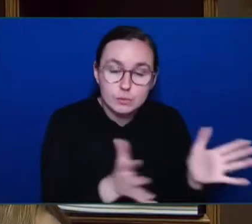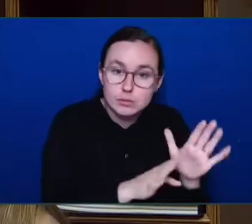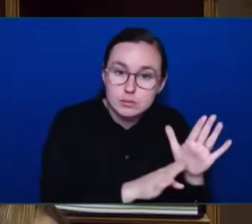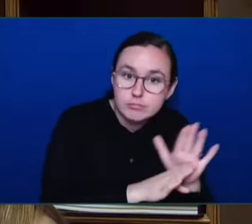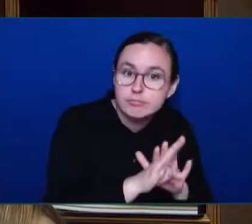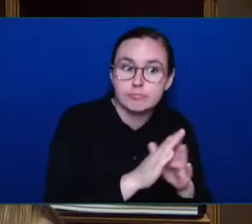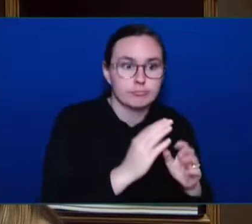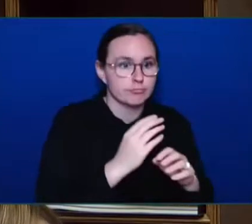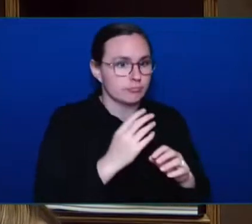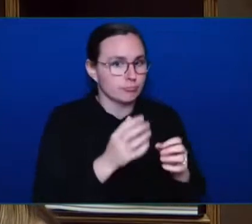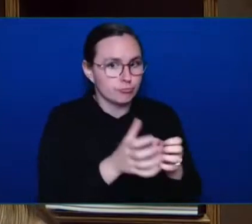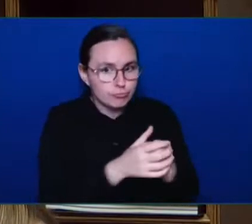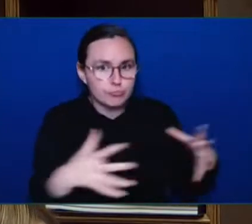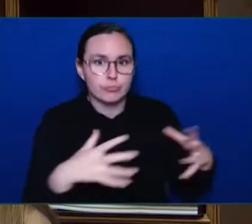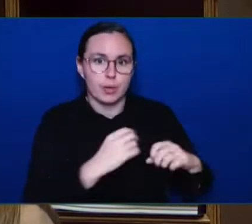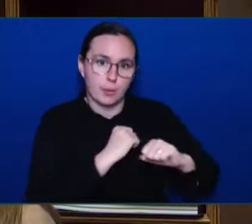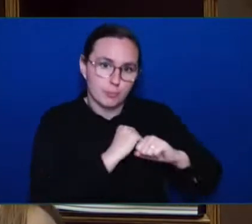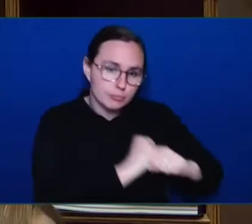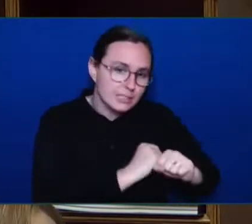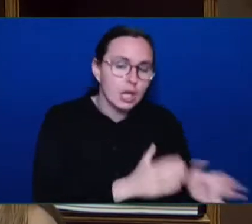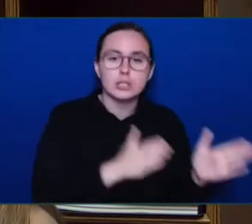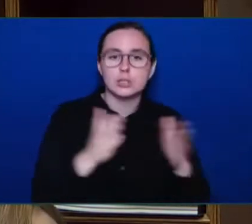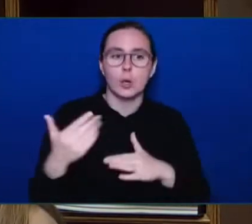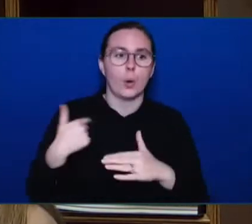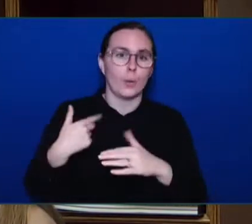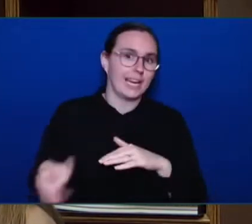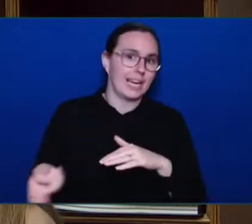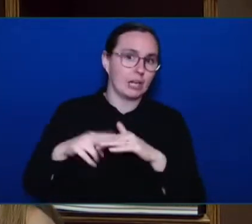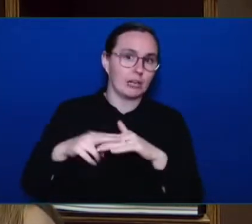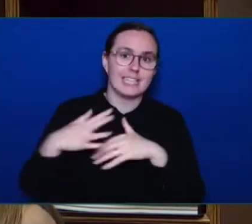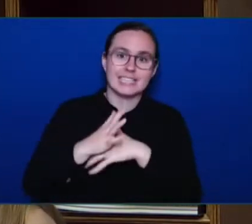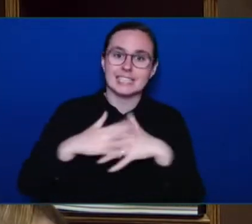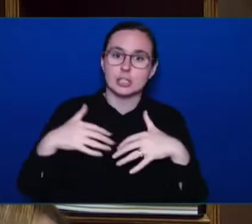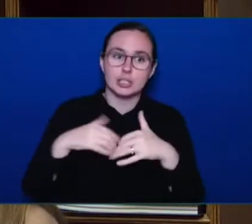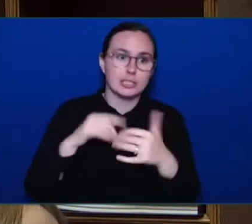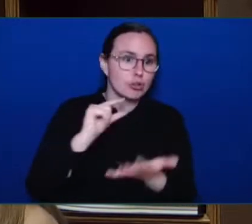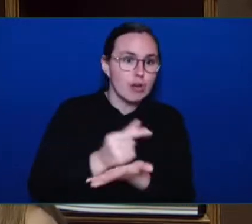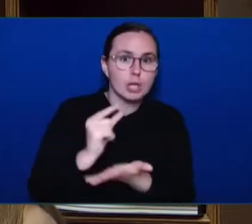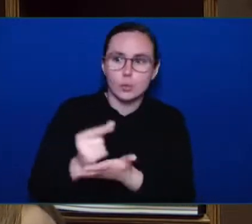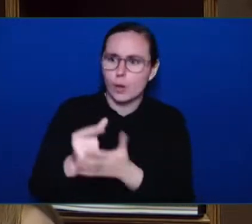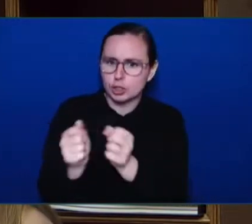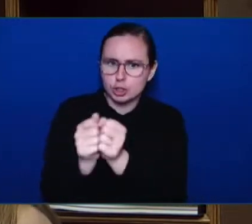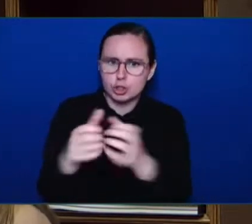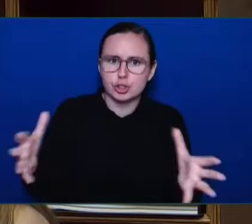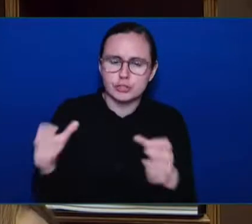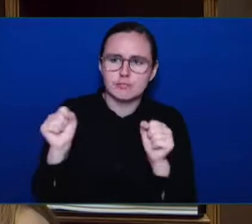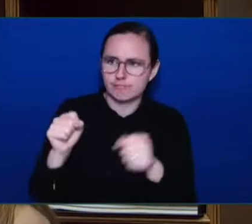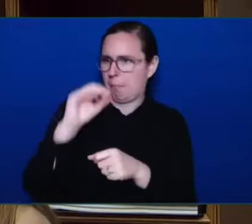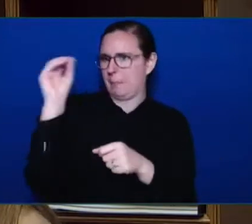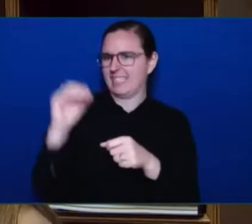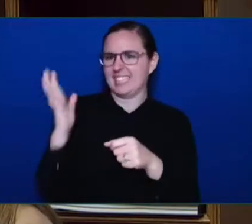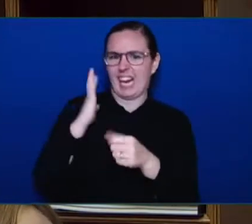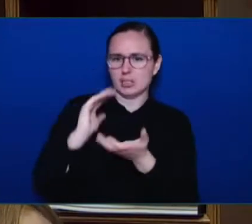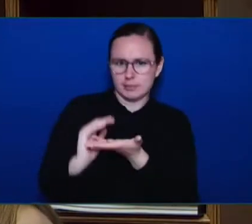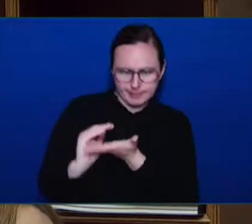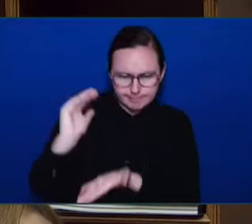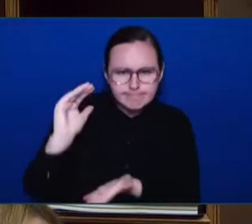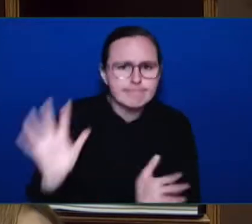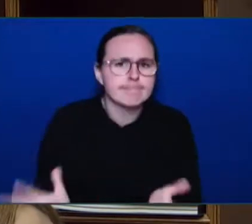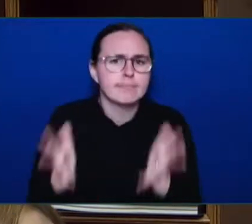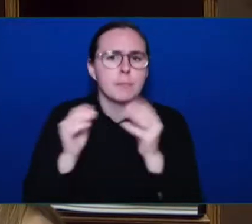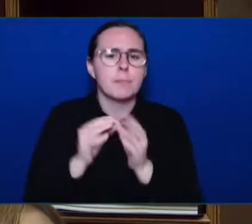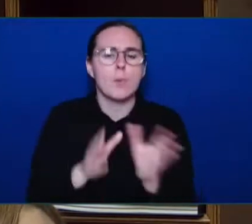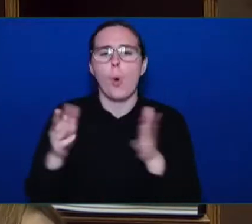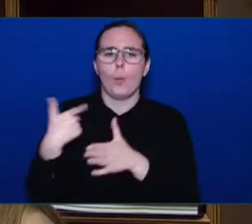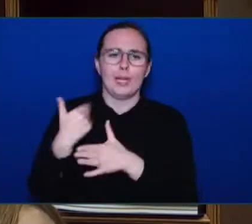graduation rates for education, whether that be sharing our gaming revenue and forestry